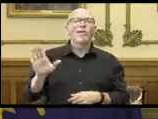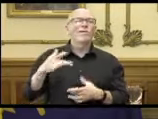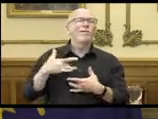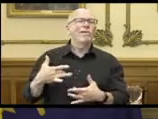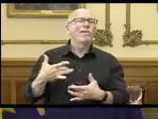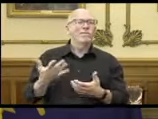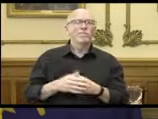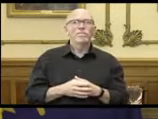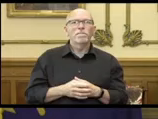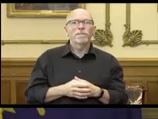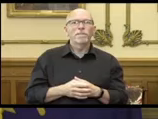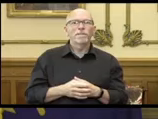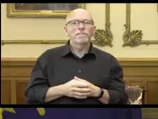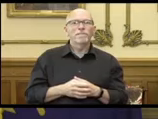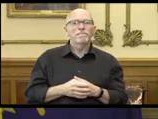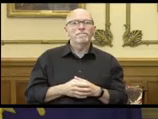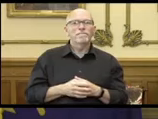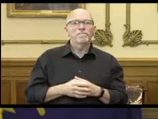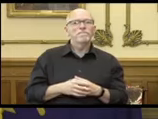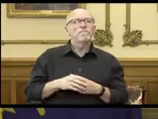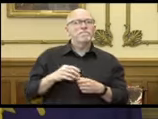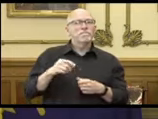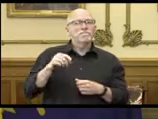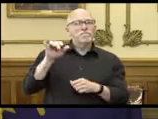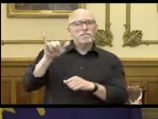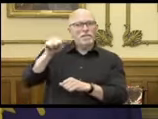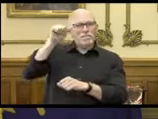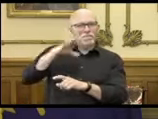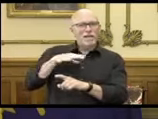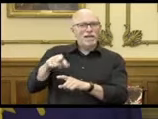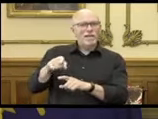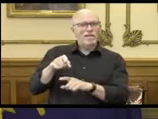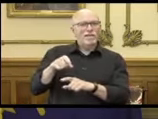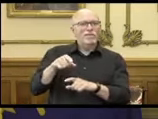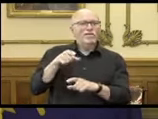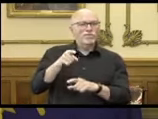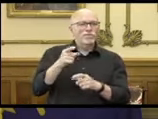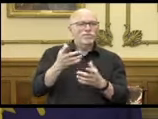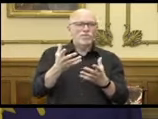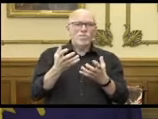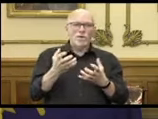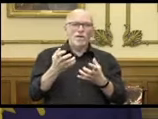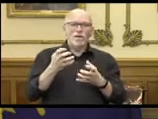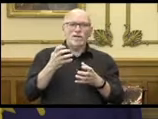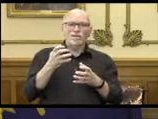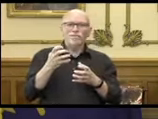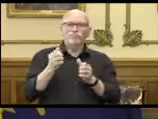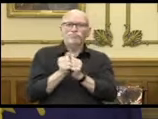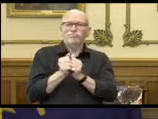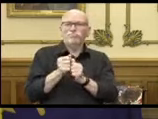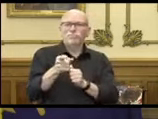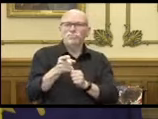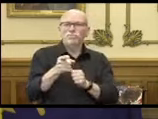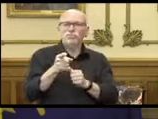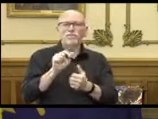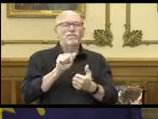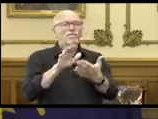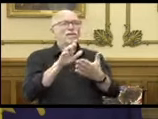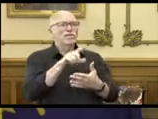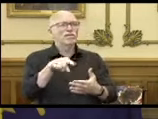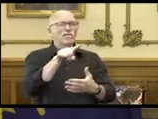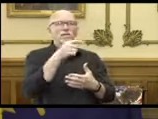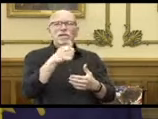This was a man who you wanted in the arena to face those